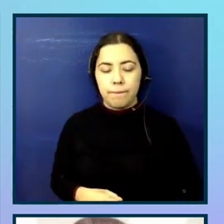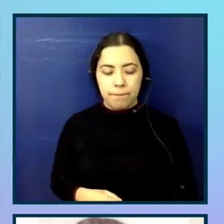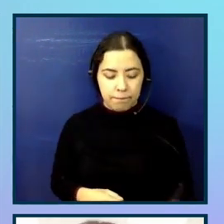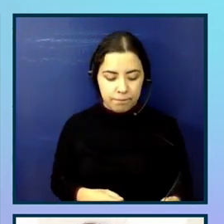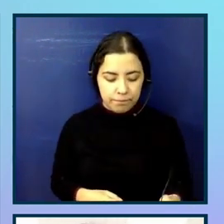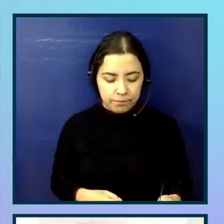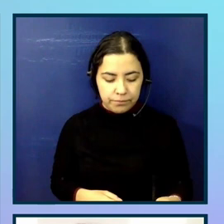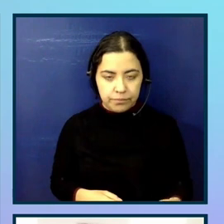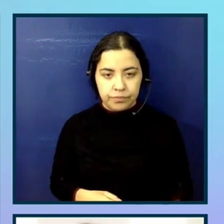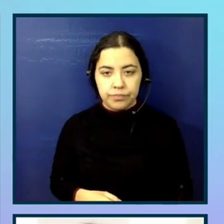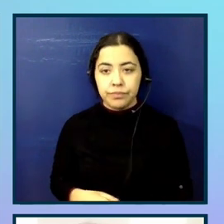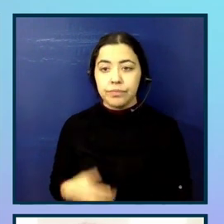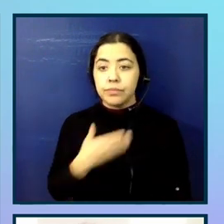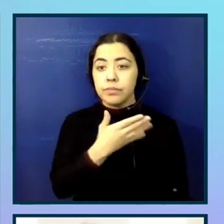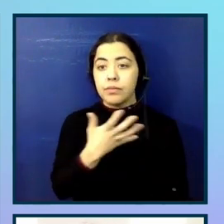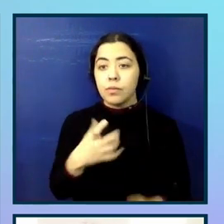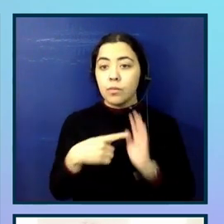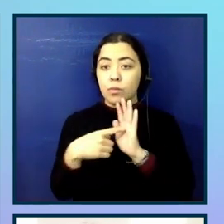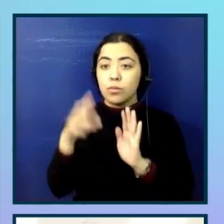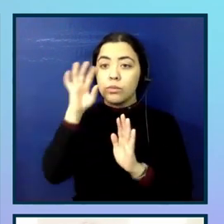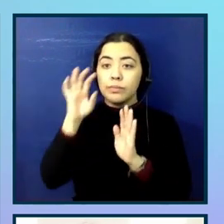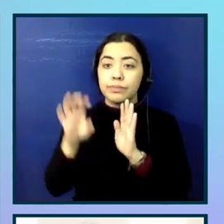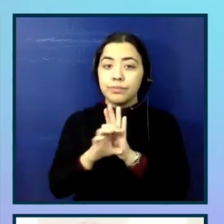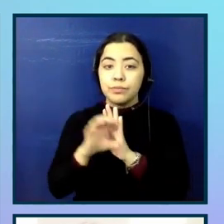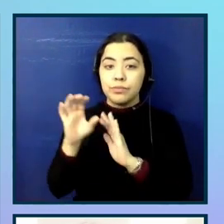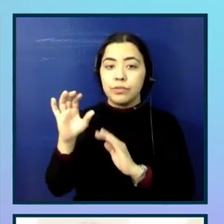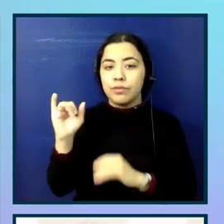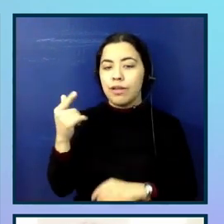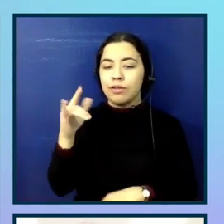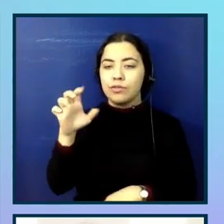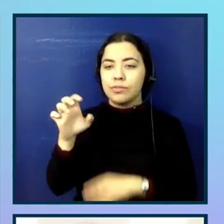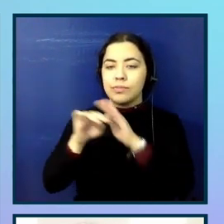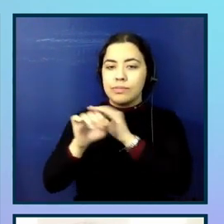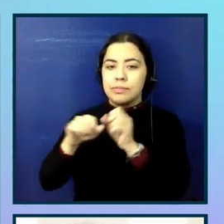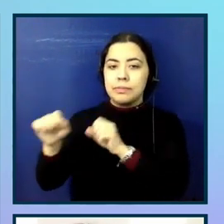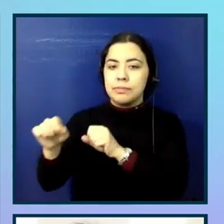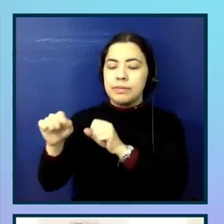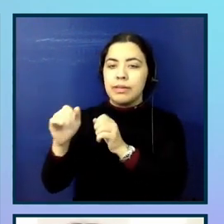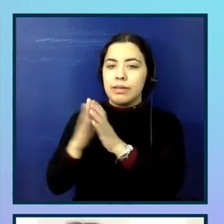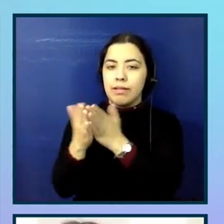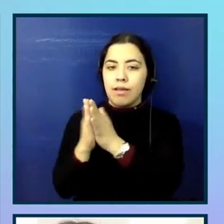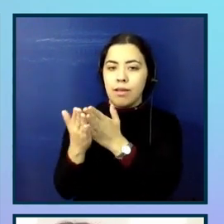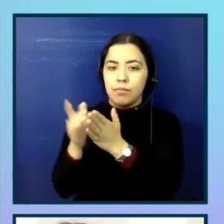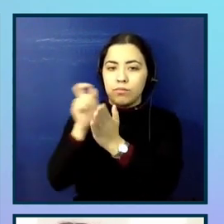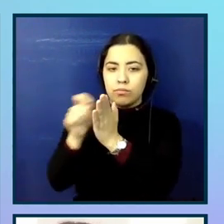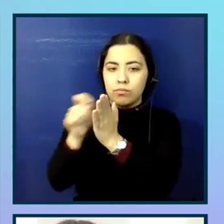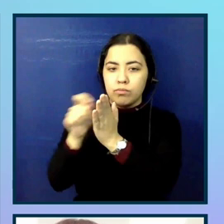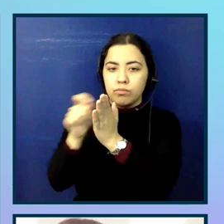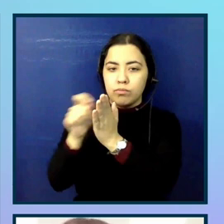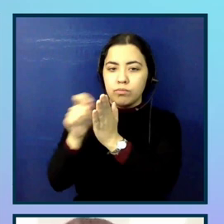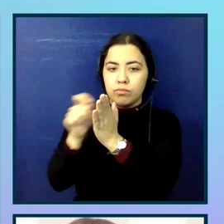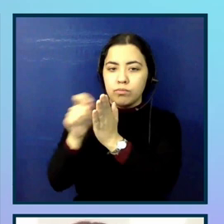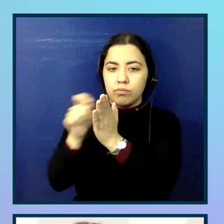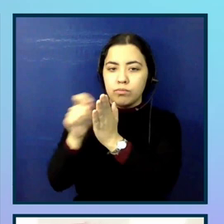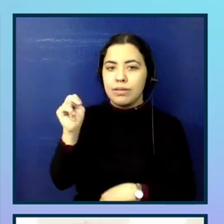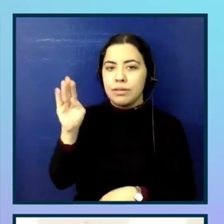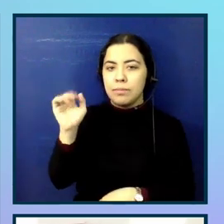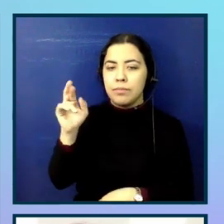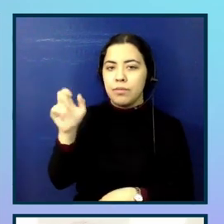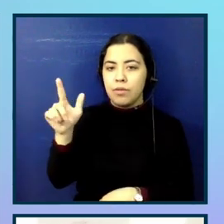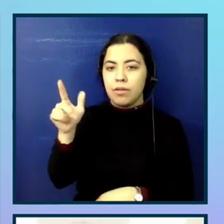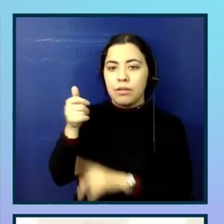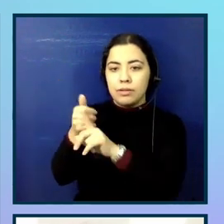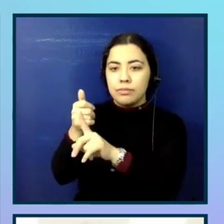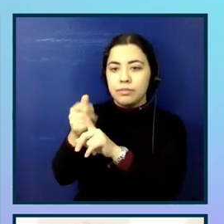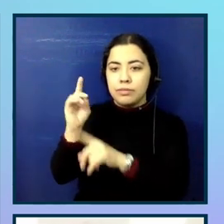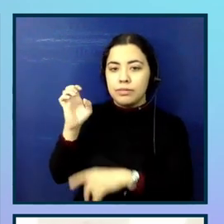of the Agile Accessibility Handbook that was written by Dylan Barrow at DQ. And this literally has been